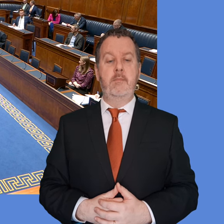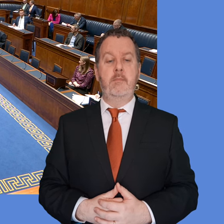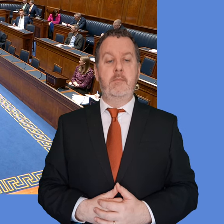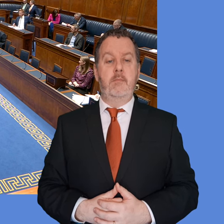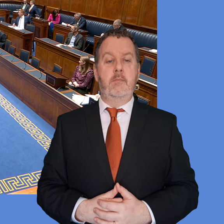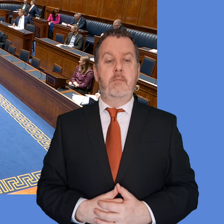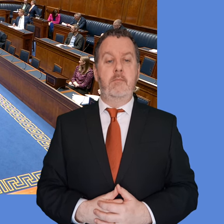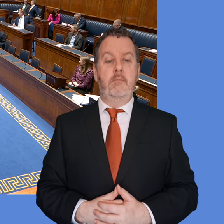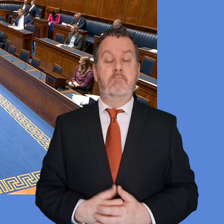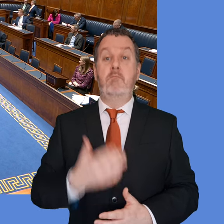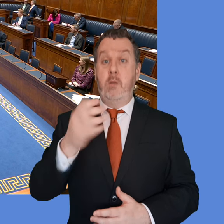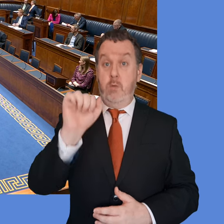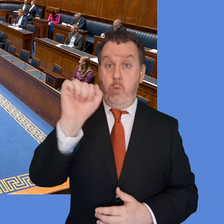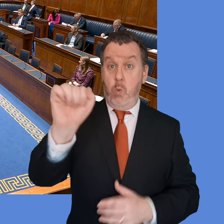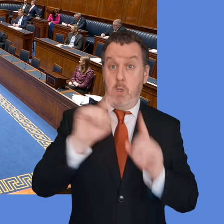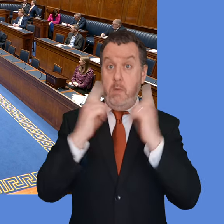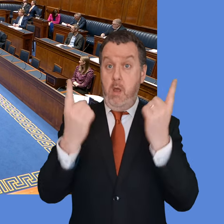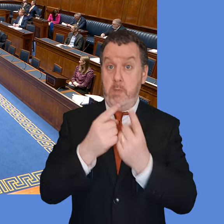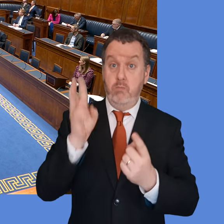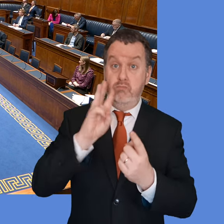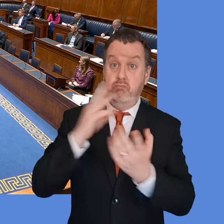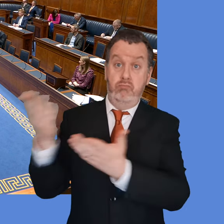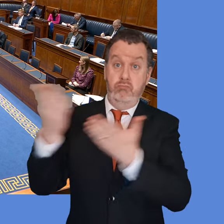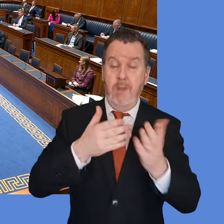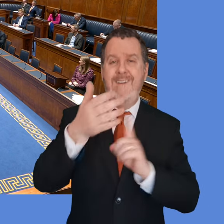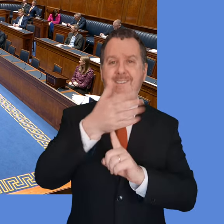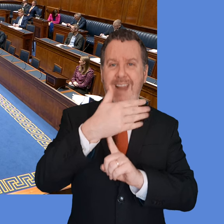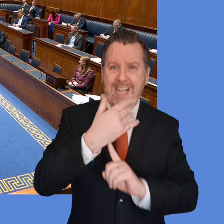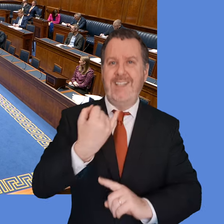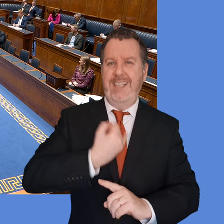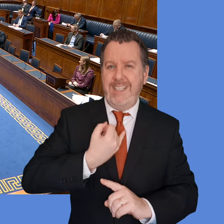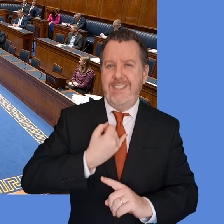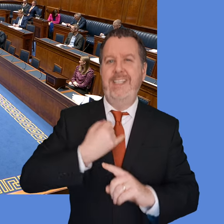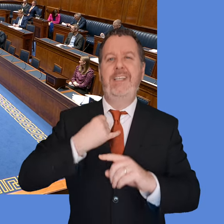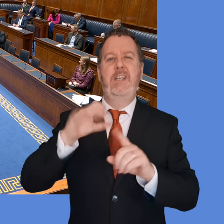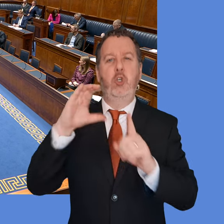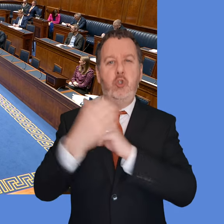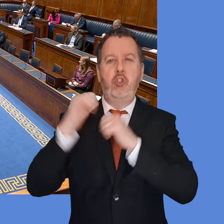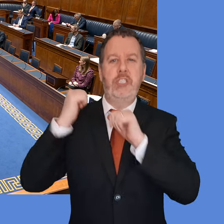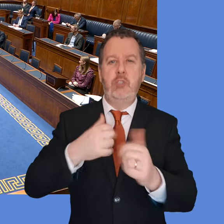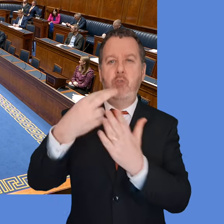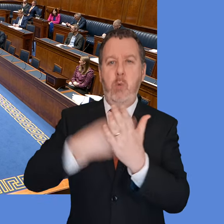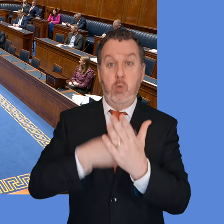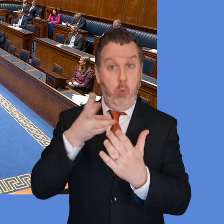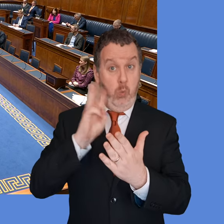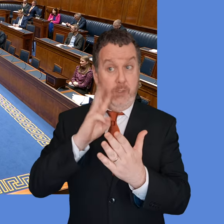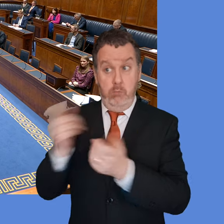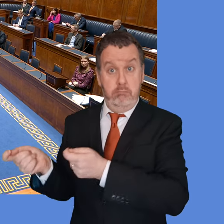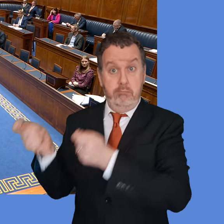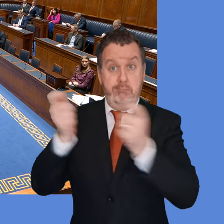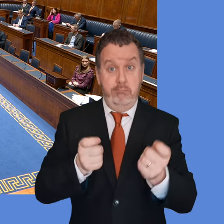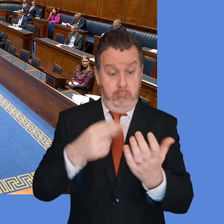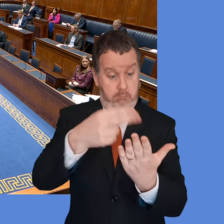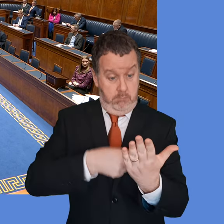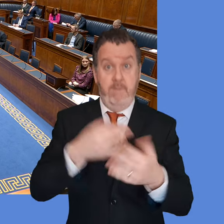Can I please ask the First Minister if her department will bring forward recommendations from the flags, identity, culture and tradition report